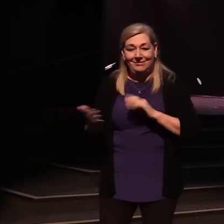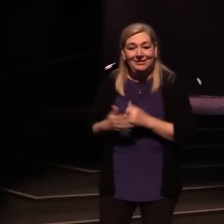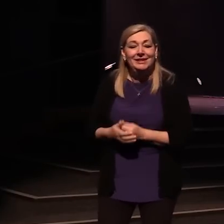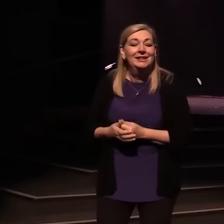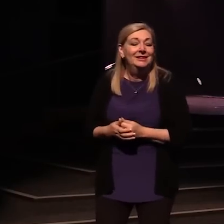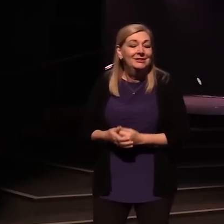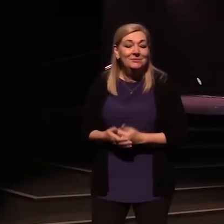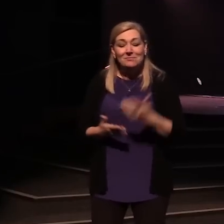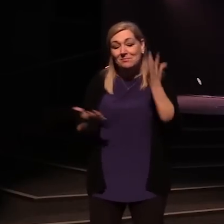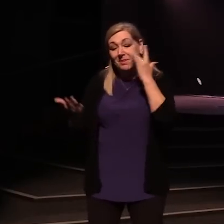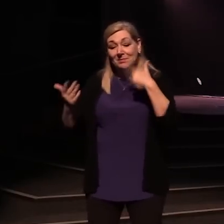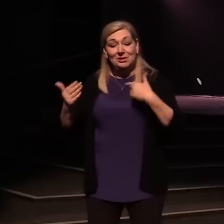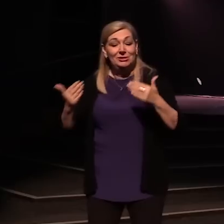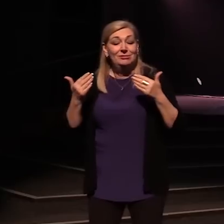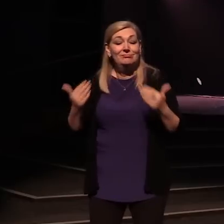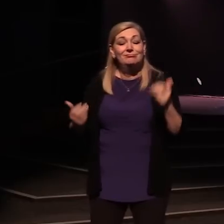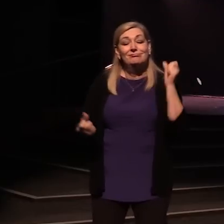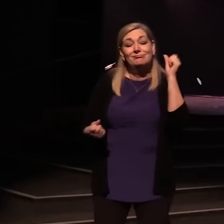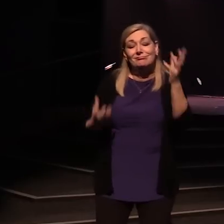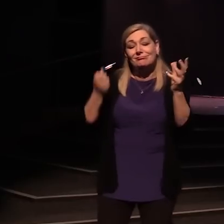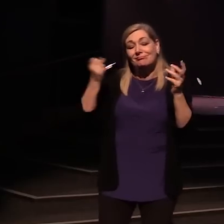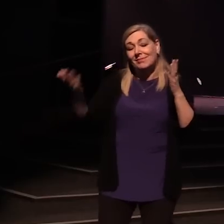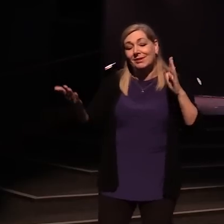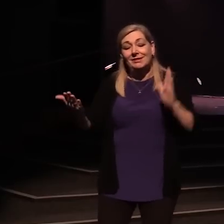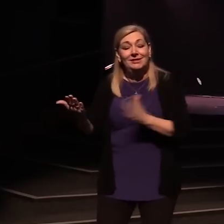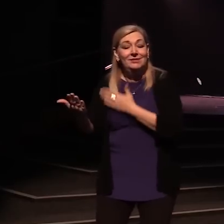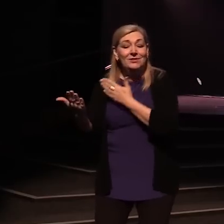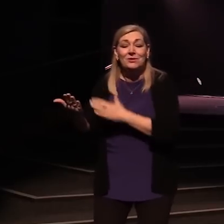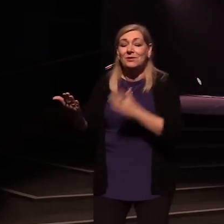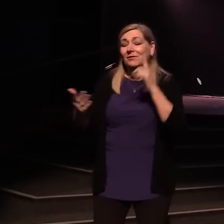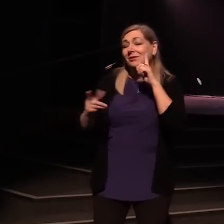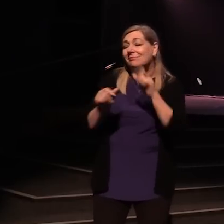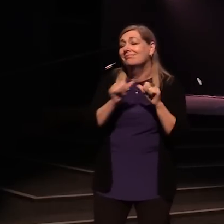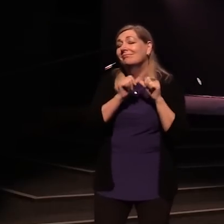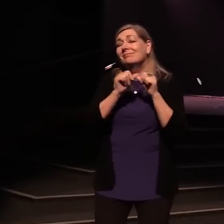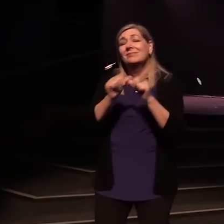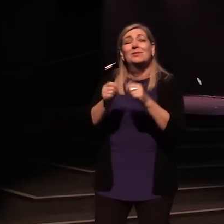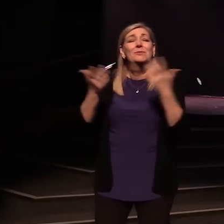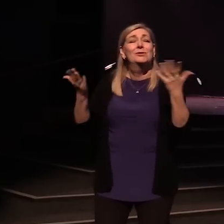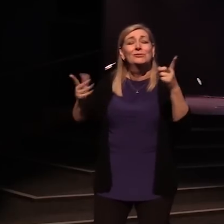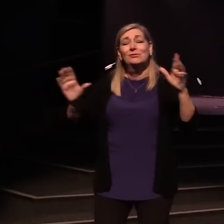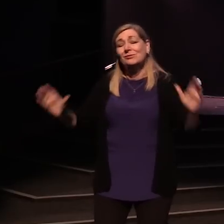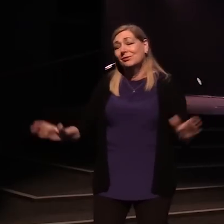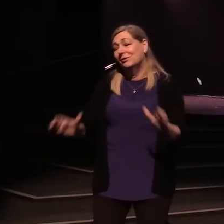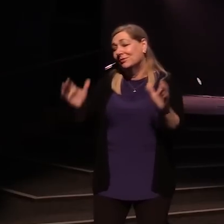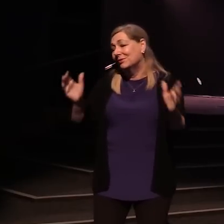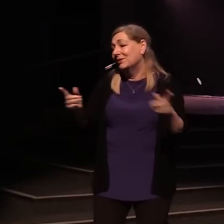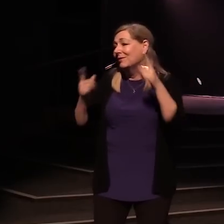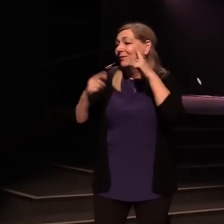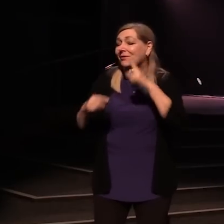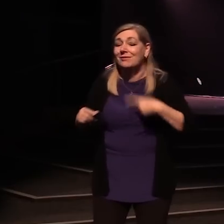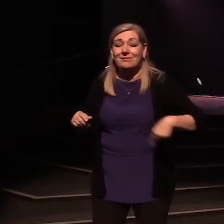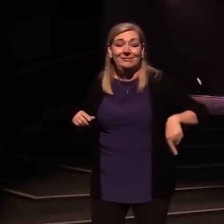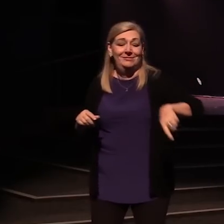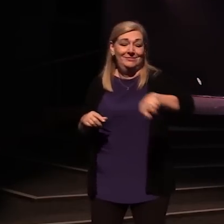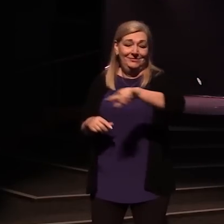why would I not worship forever cause I've seen the good you've done